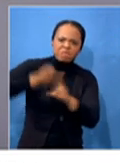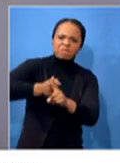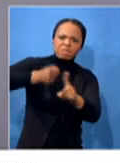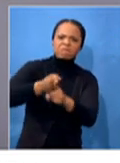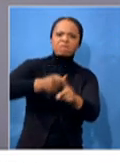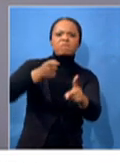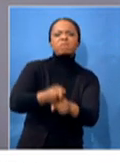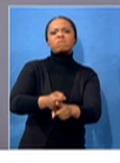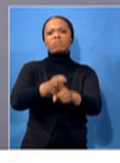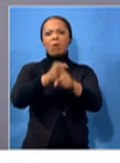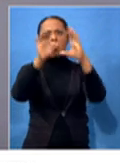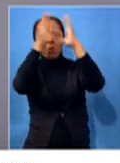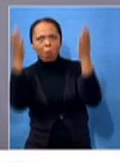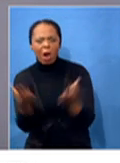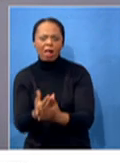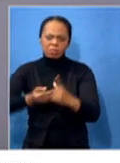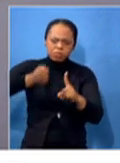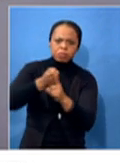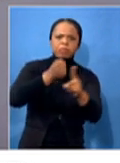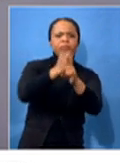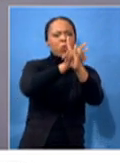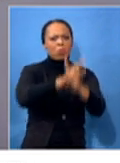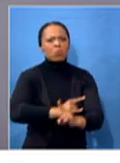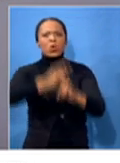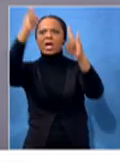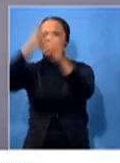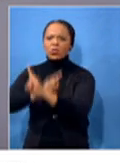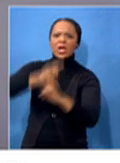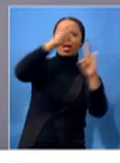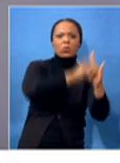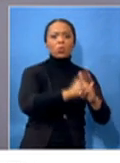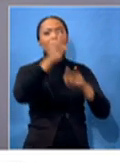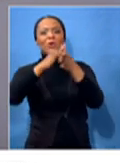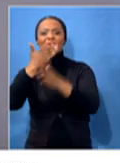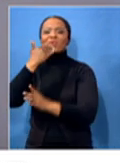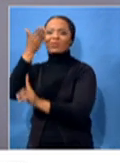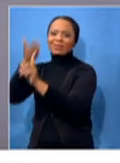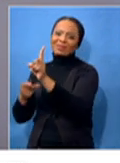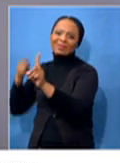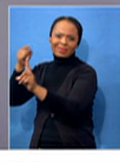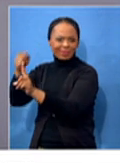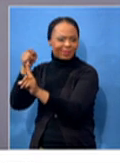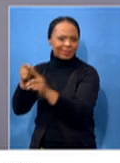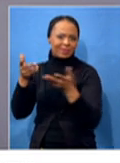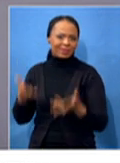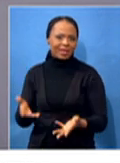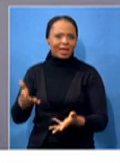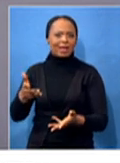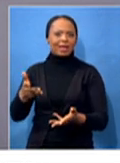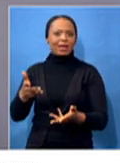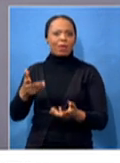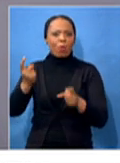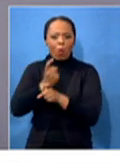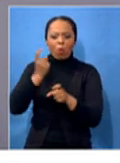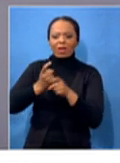lords, rewrote record books, and always was cheerful. And to think about that